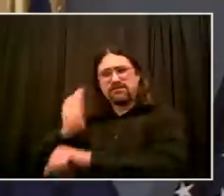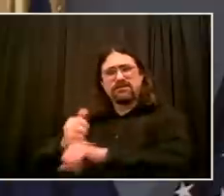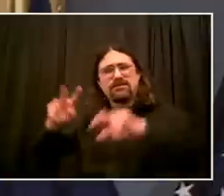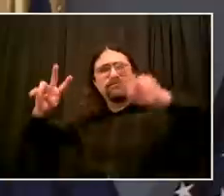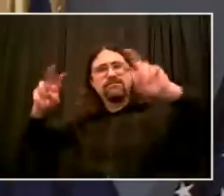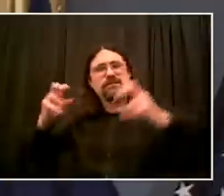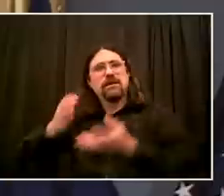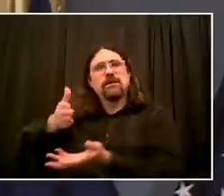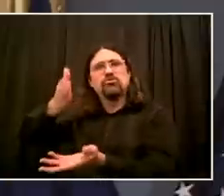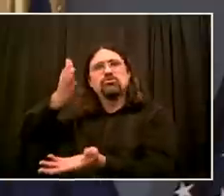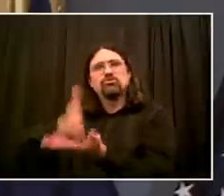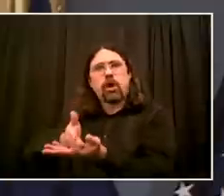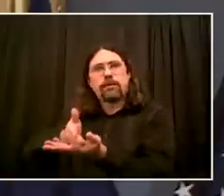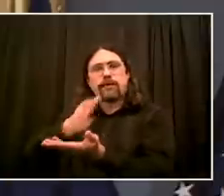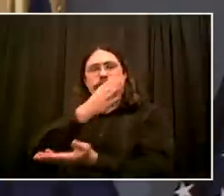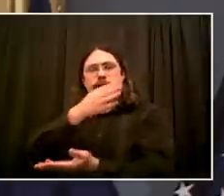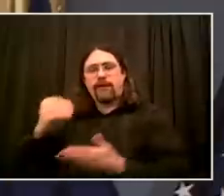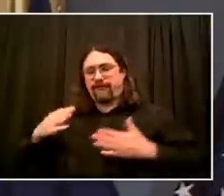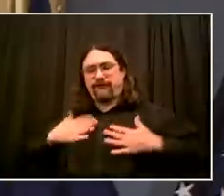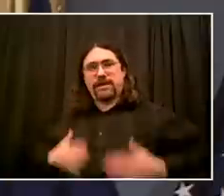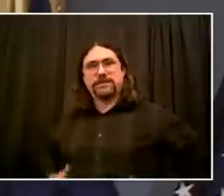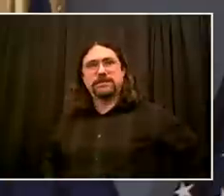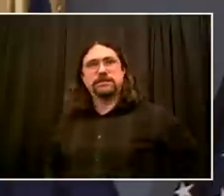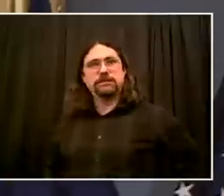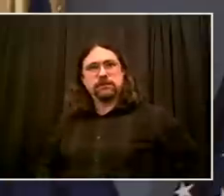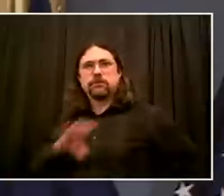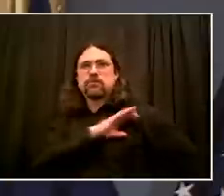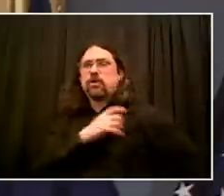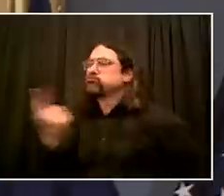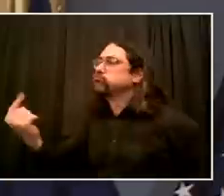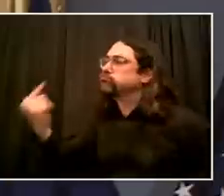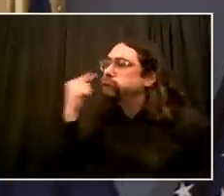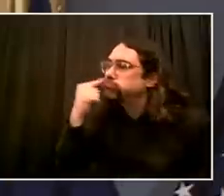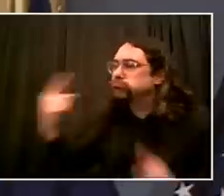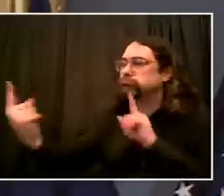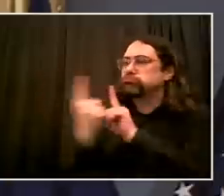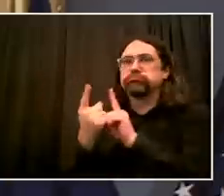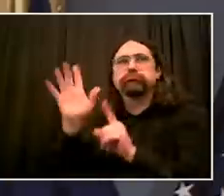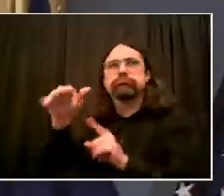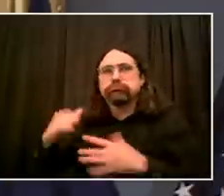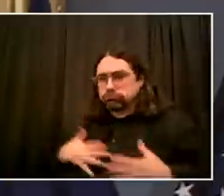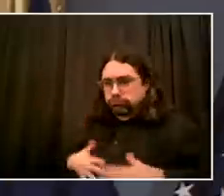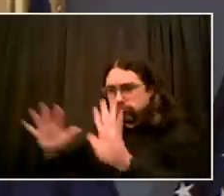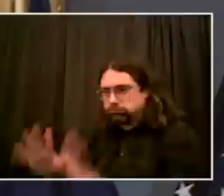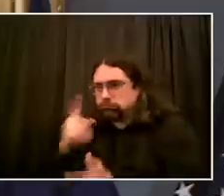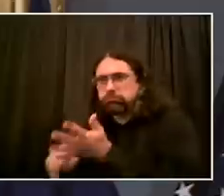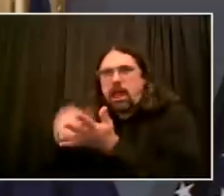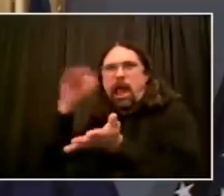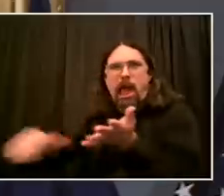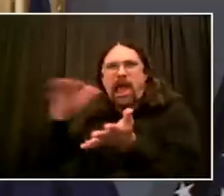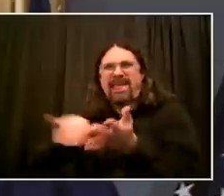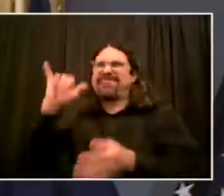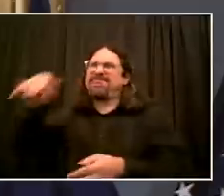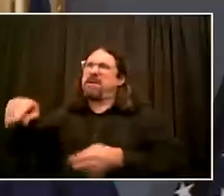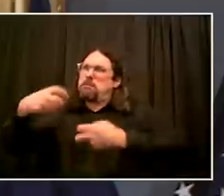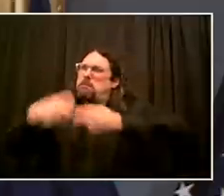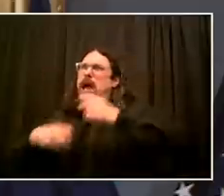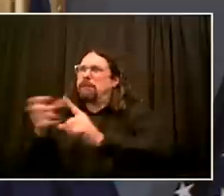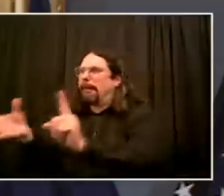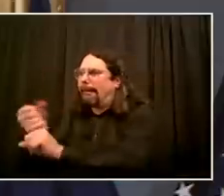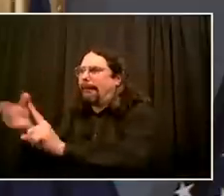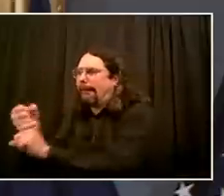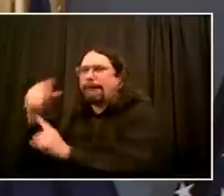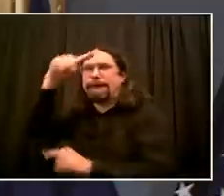of that protest and so many others that led to changes through the voting process and beyond. And now we don't have that broken